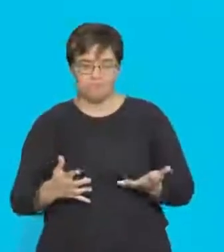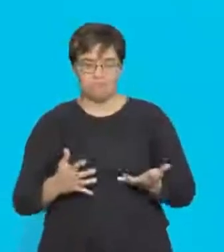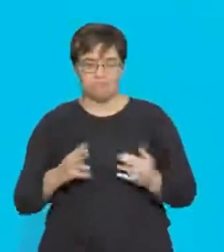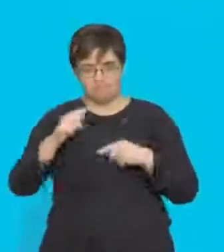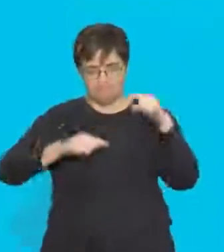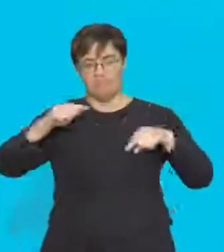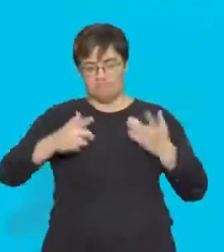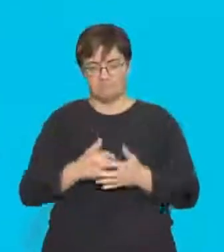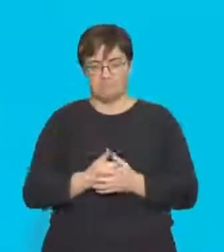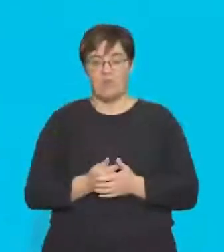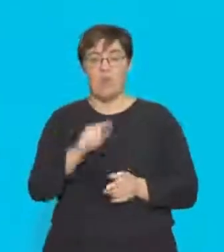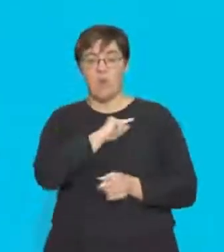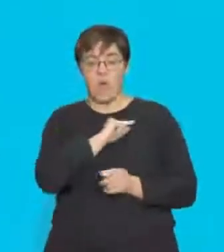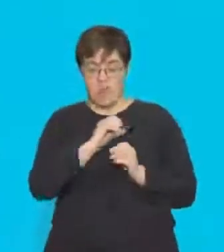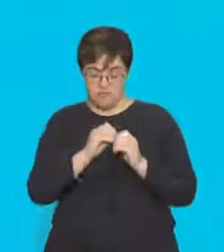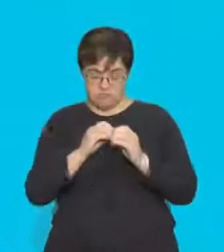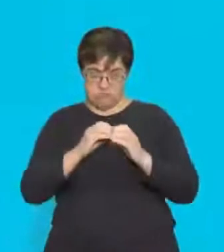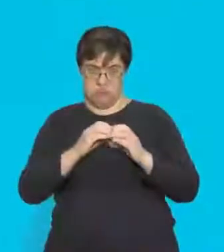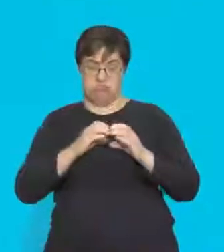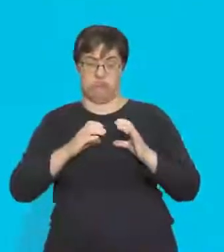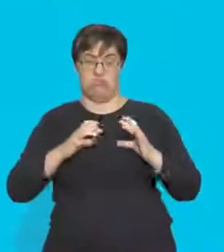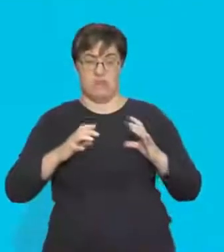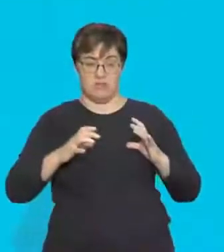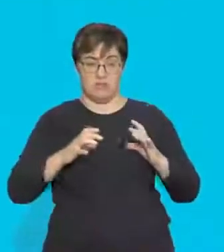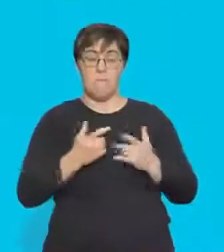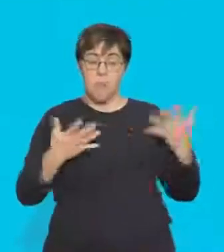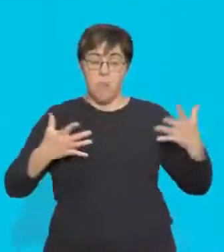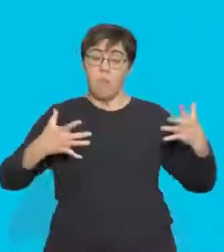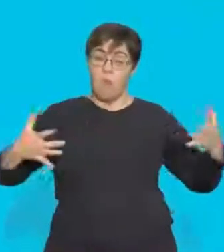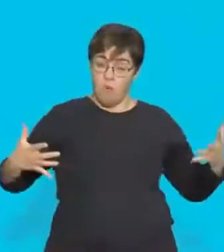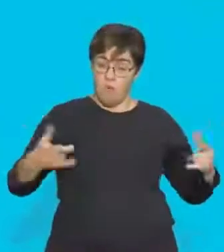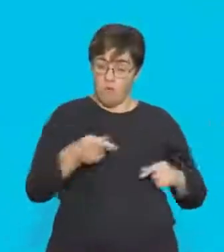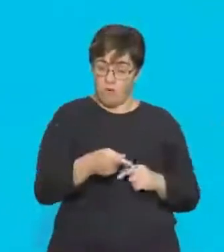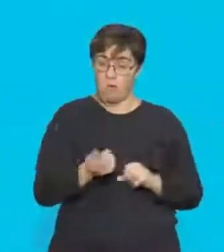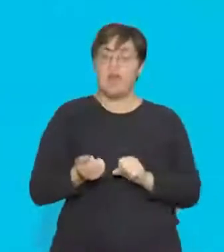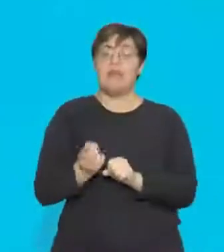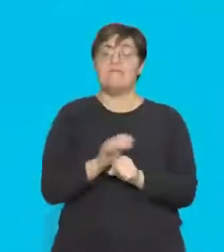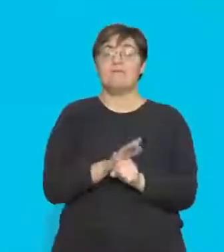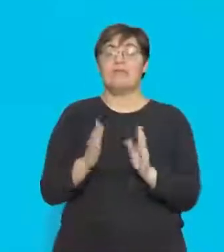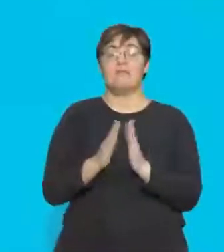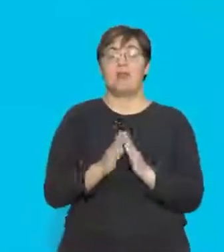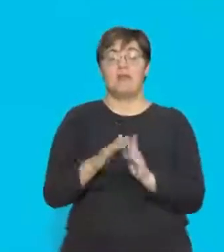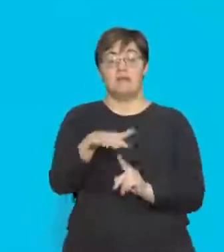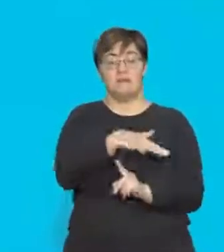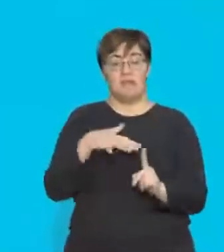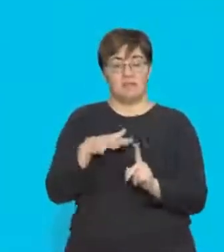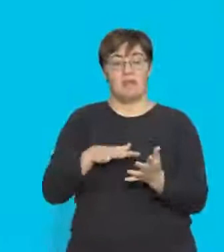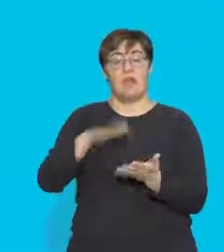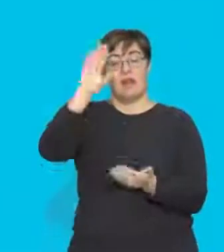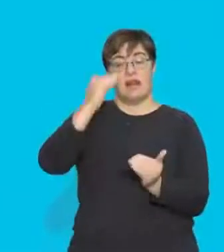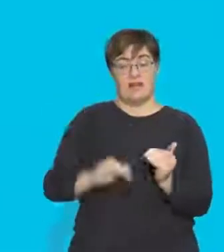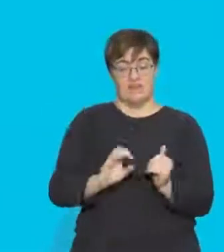This is showing that as the distance away from the conductor increases, the effect of the magnetic field